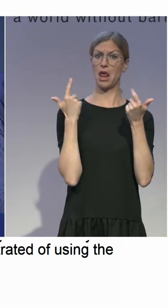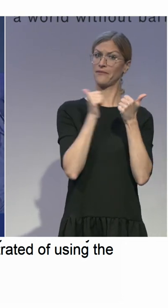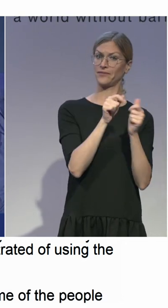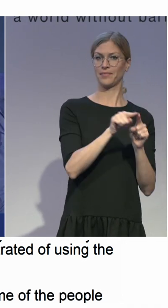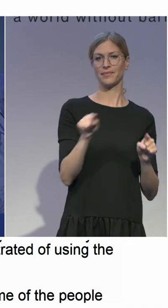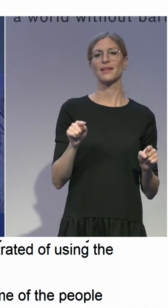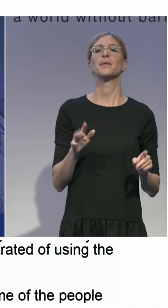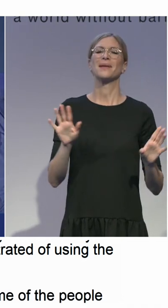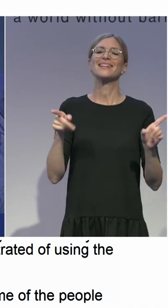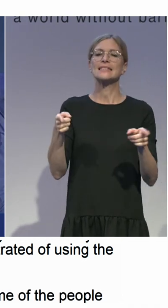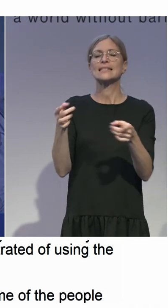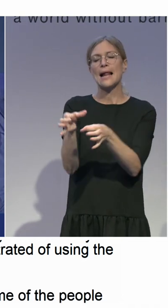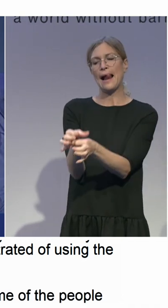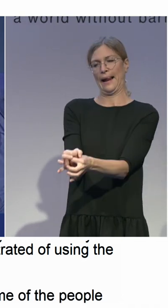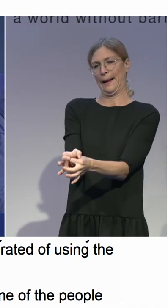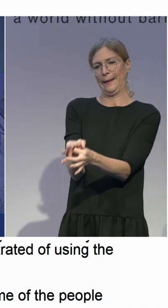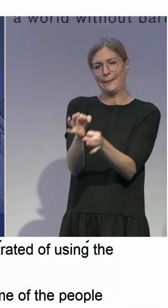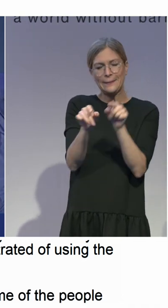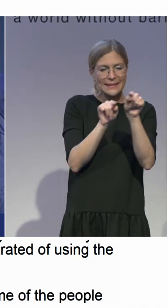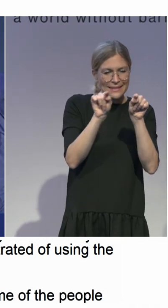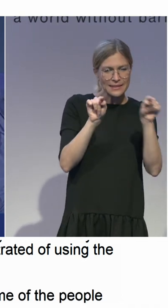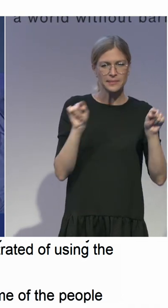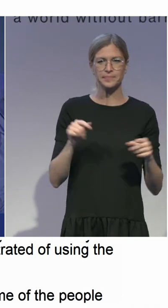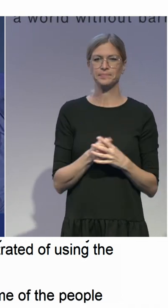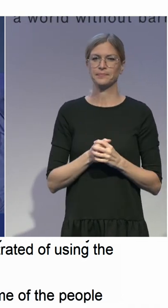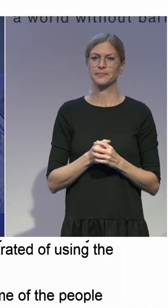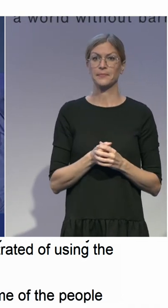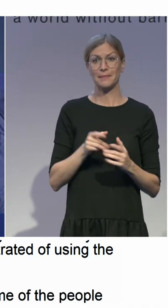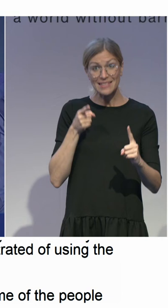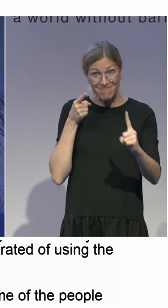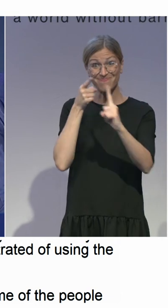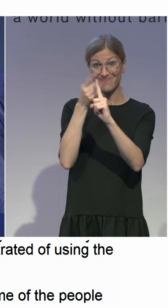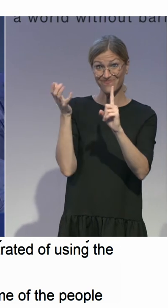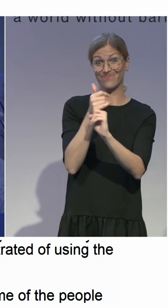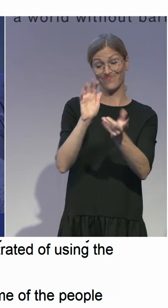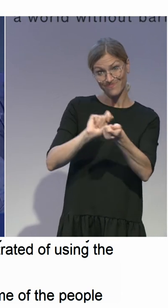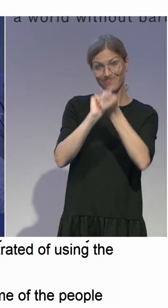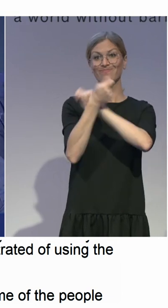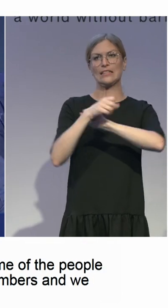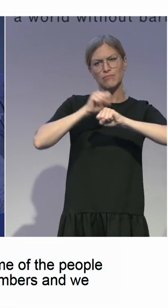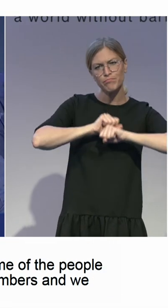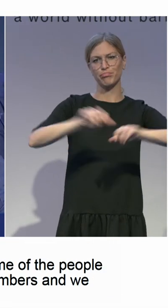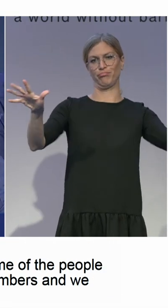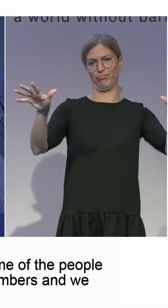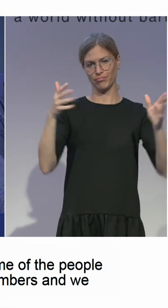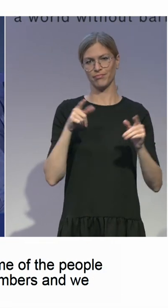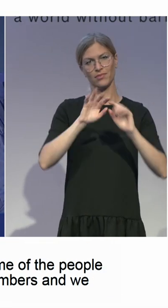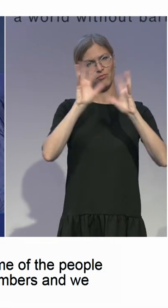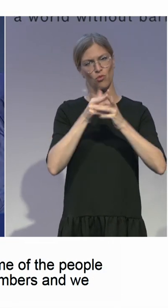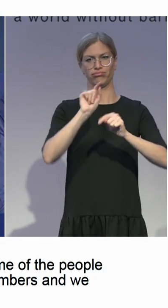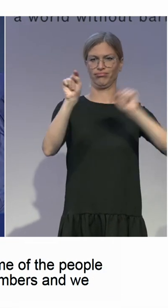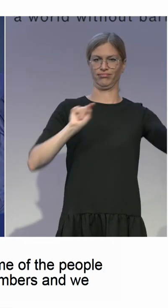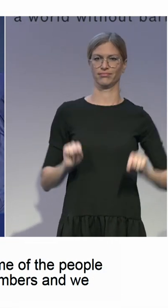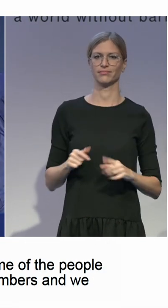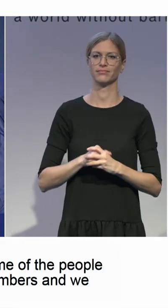countrywide. And then we'll be able to say, yes, we've managed to